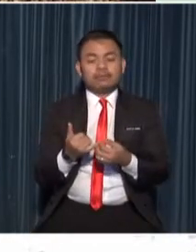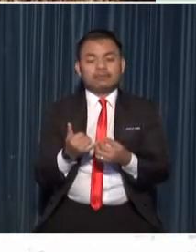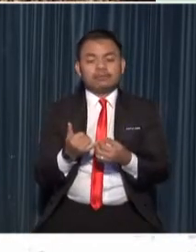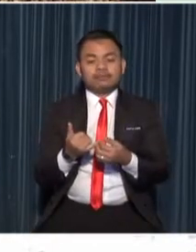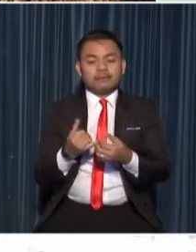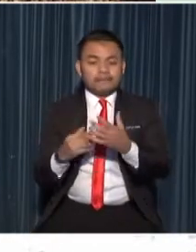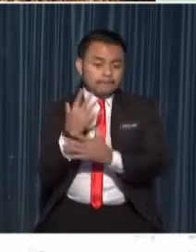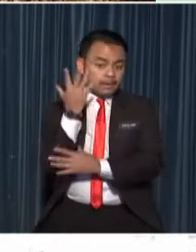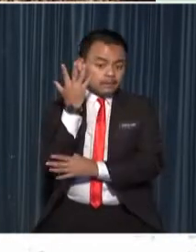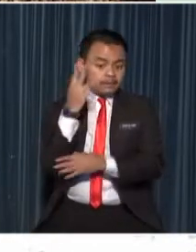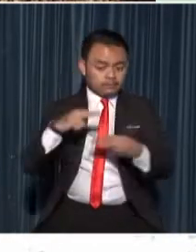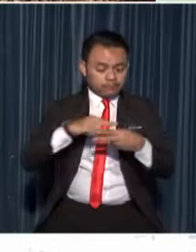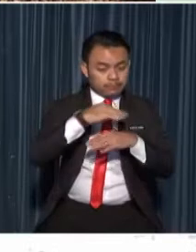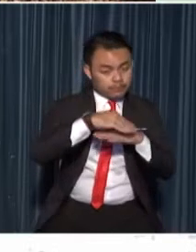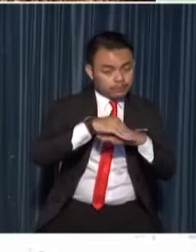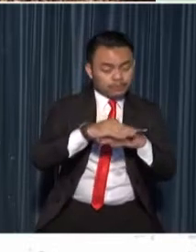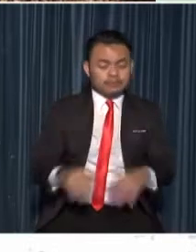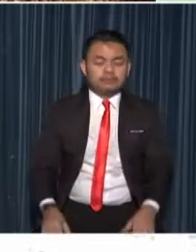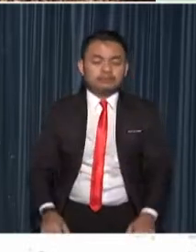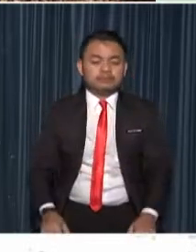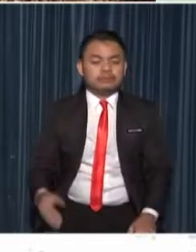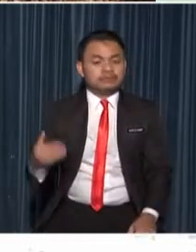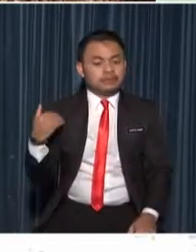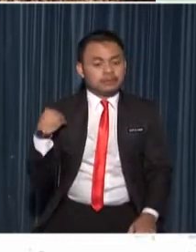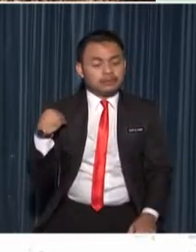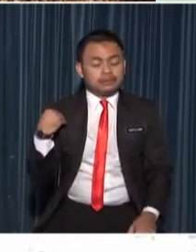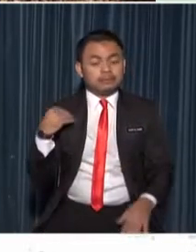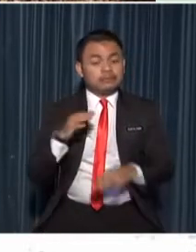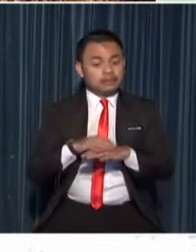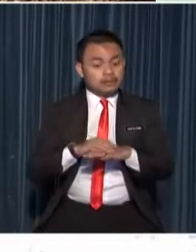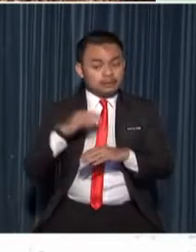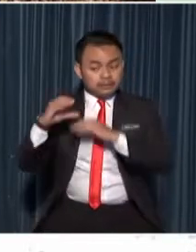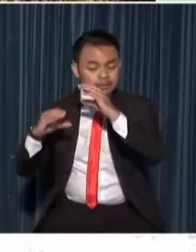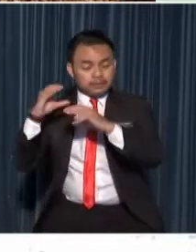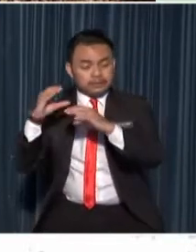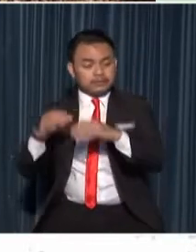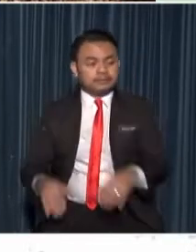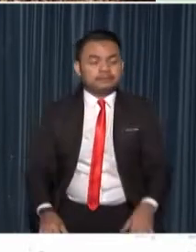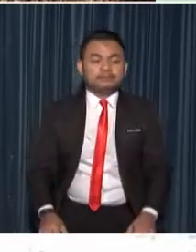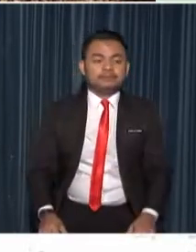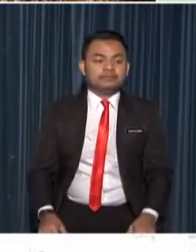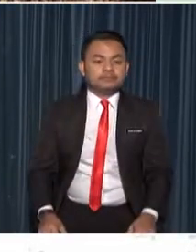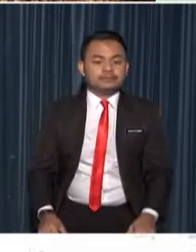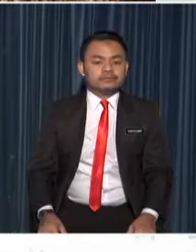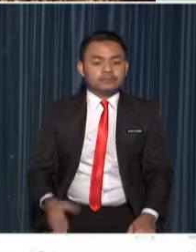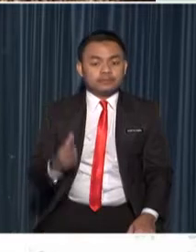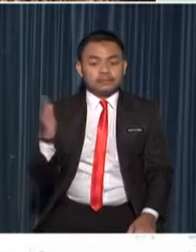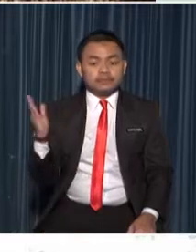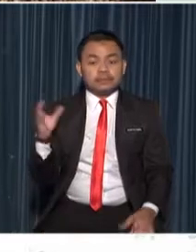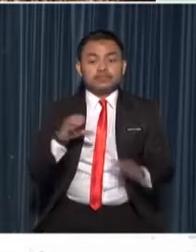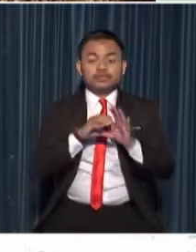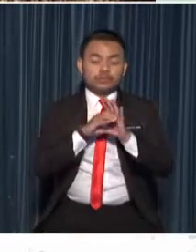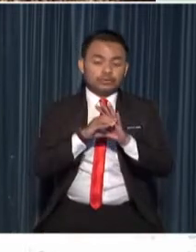plants reproduce in various ways these are some of the ways